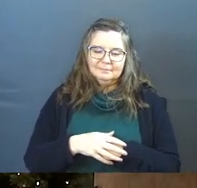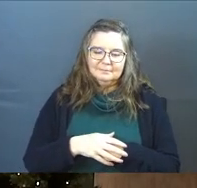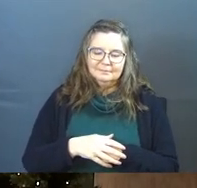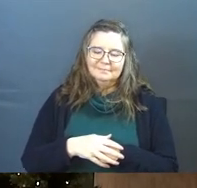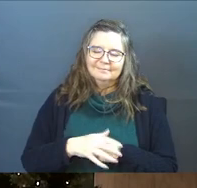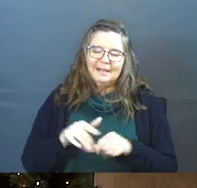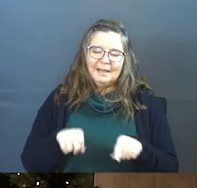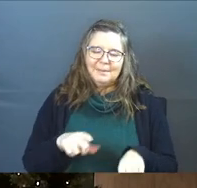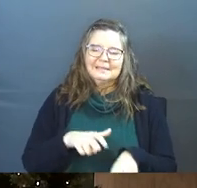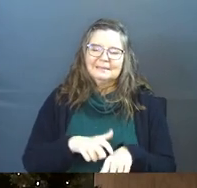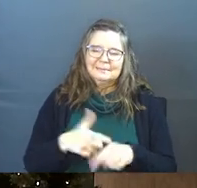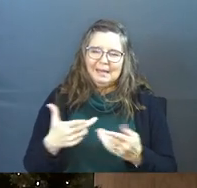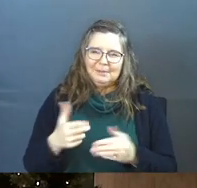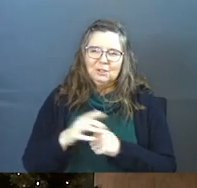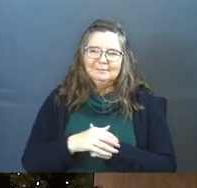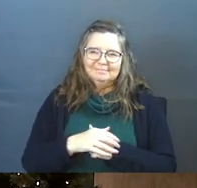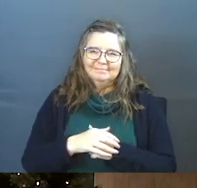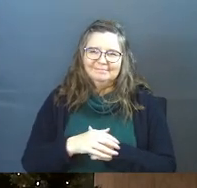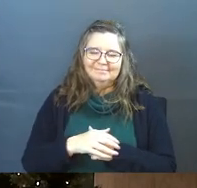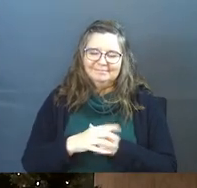I could spend some time here.